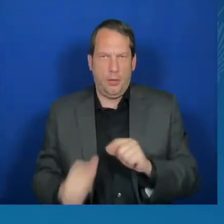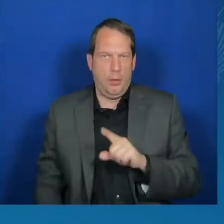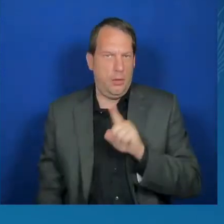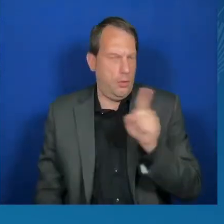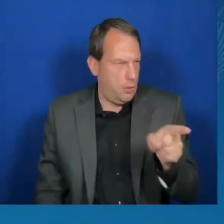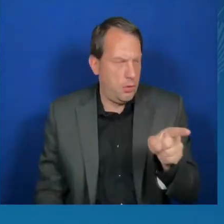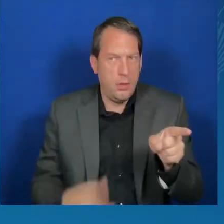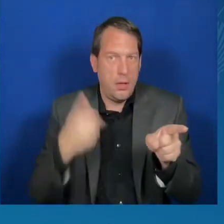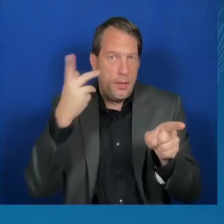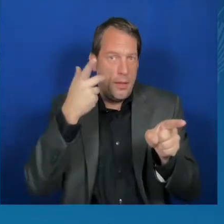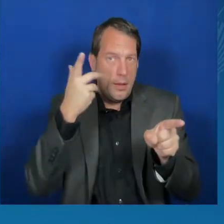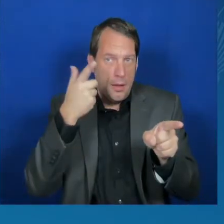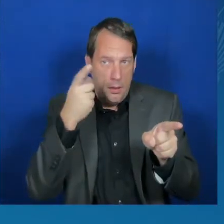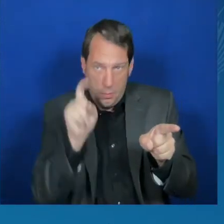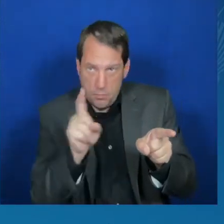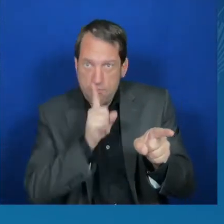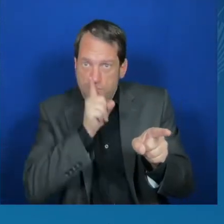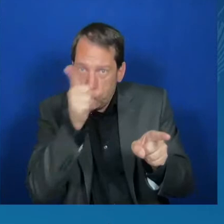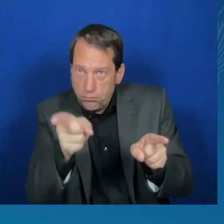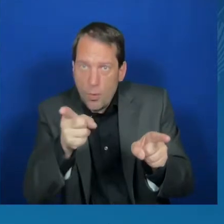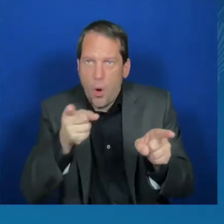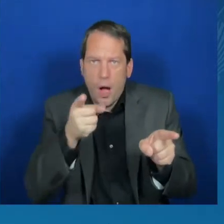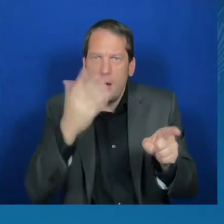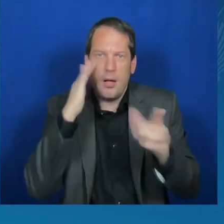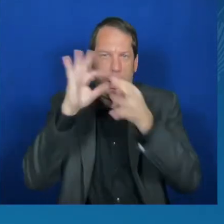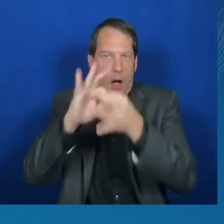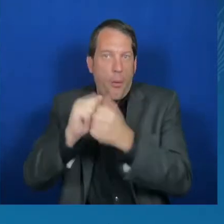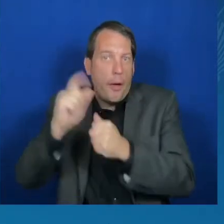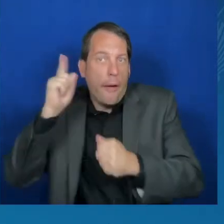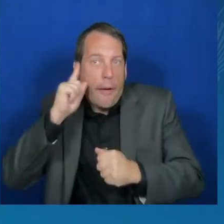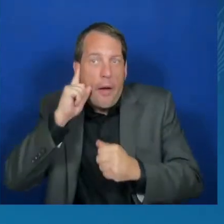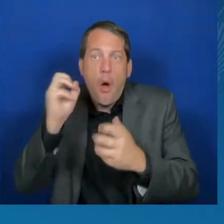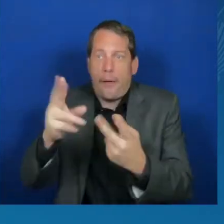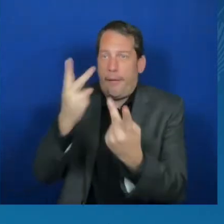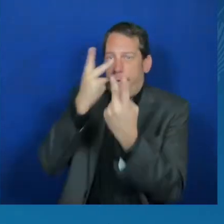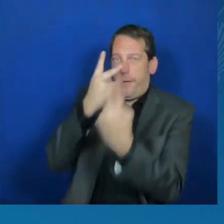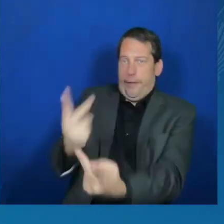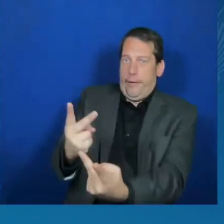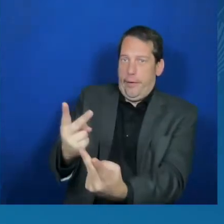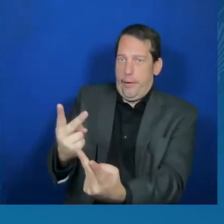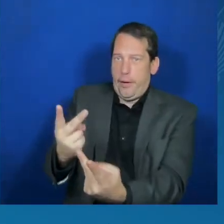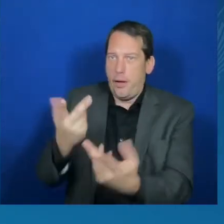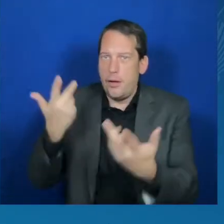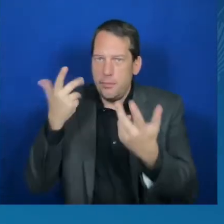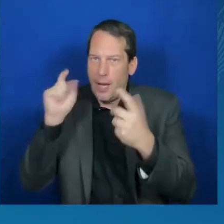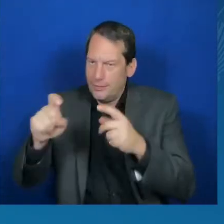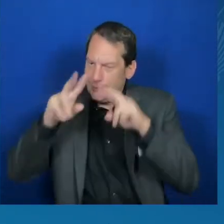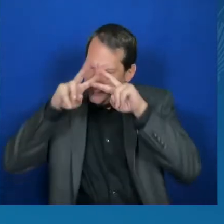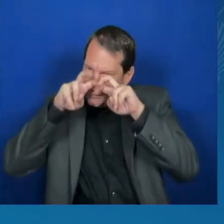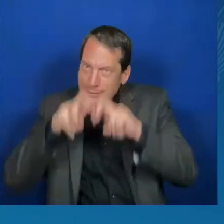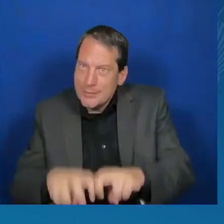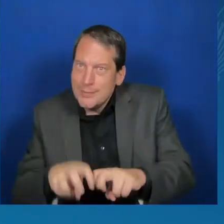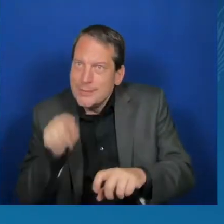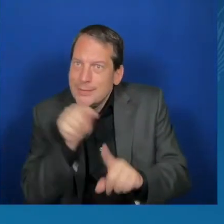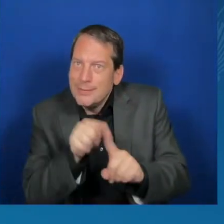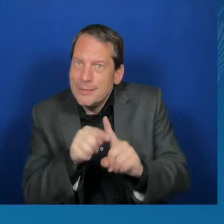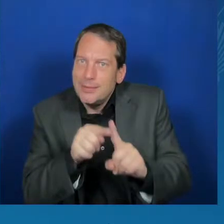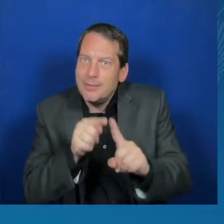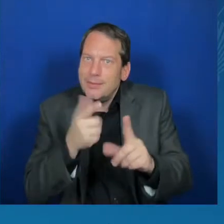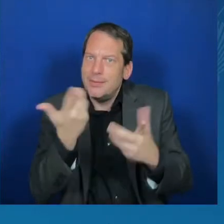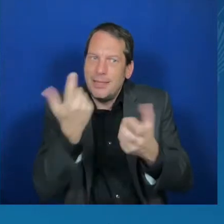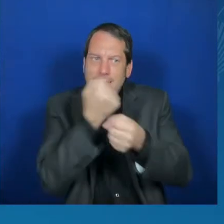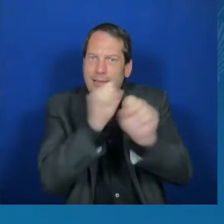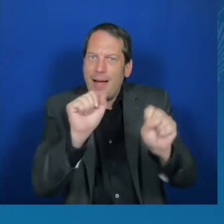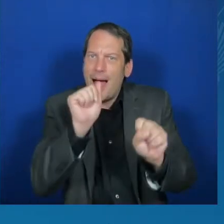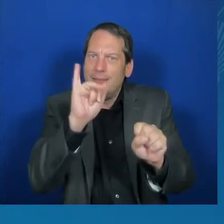AI safety testing to the United States government for review. In addition, I am proud to